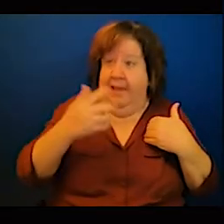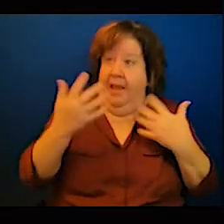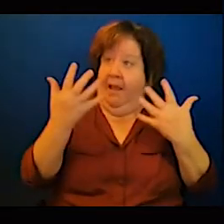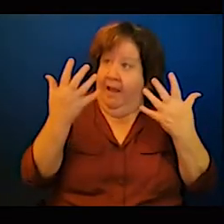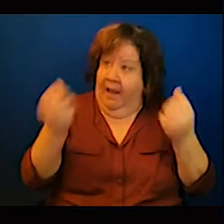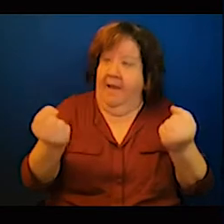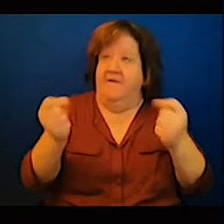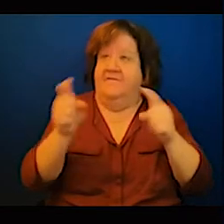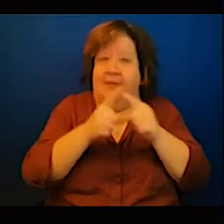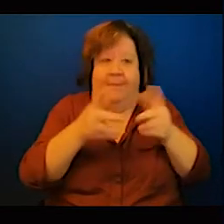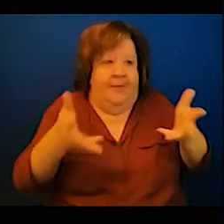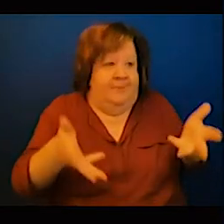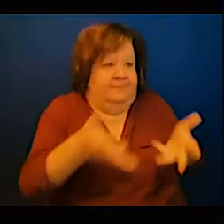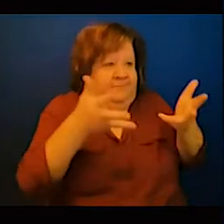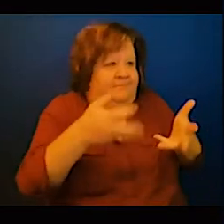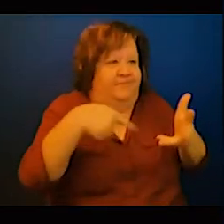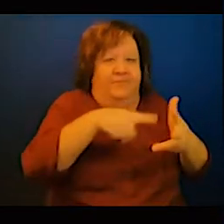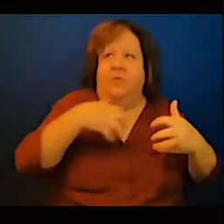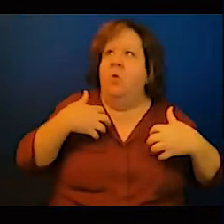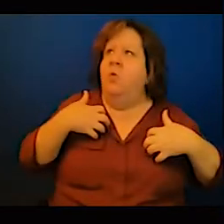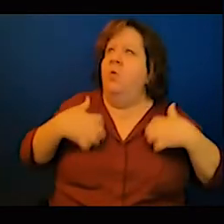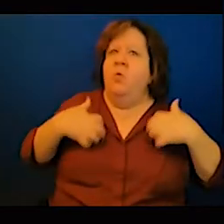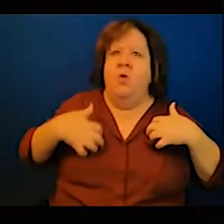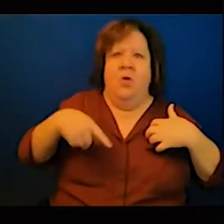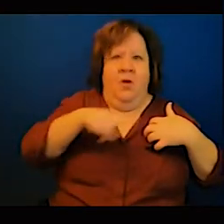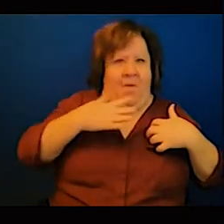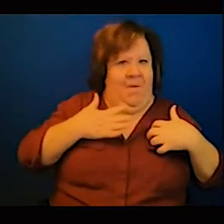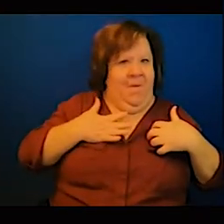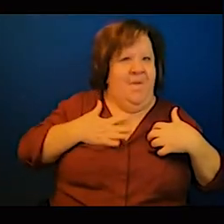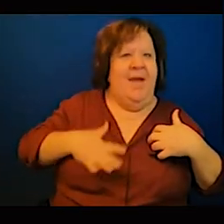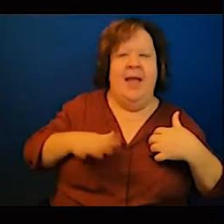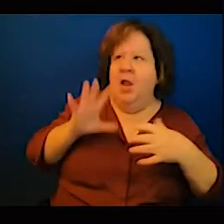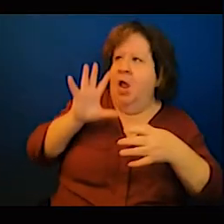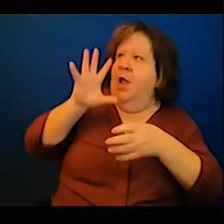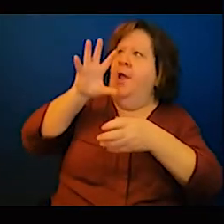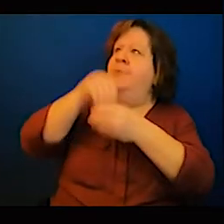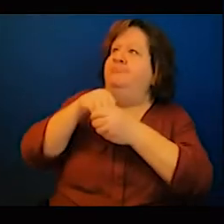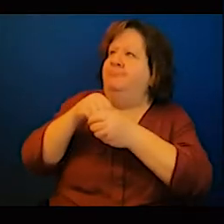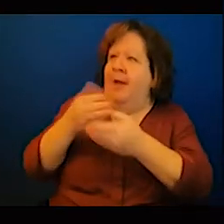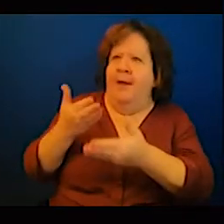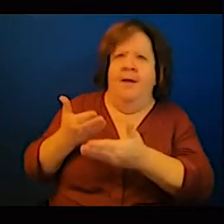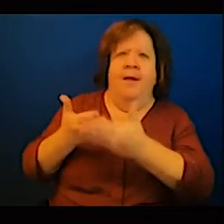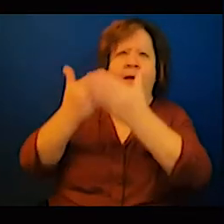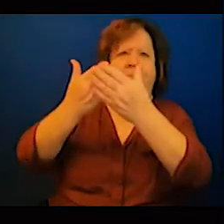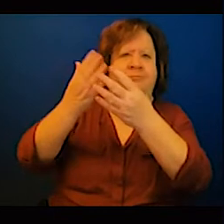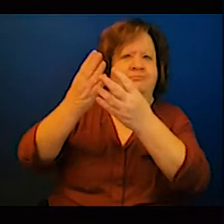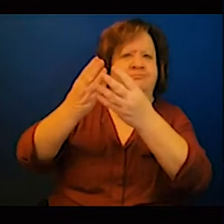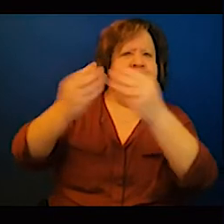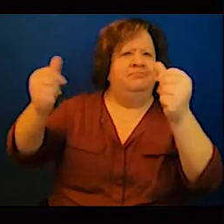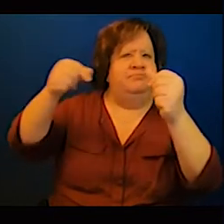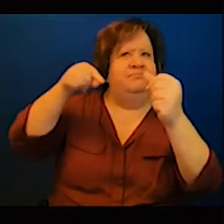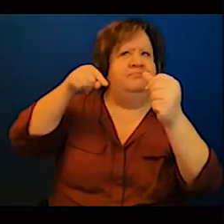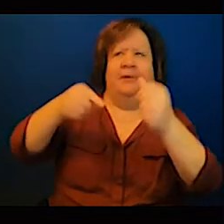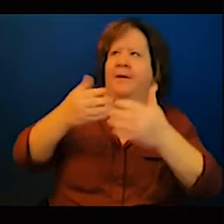helping, um, I guess, transitioning existing technology into cleaner technology. And bridging the gap with using,